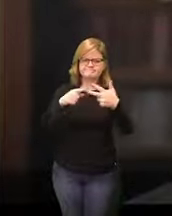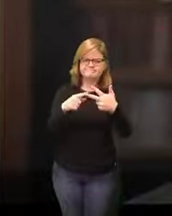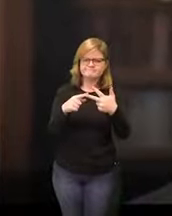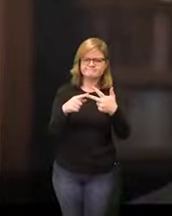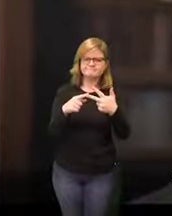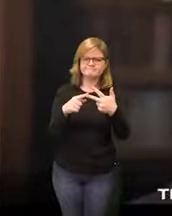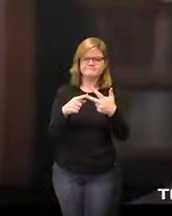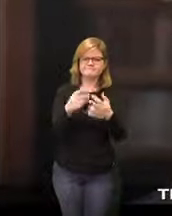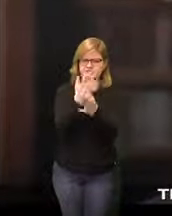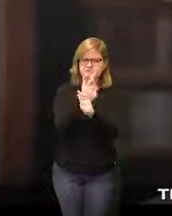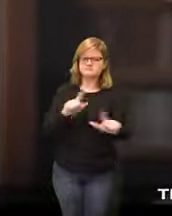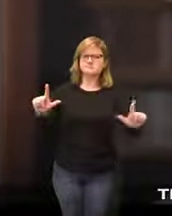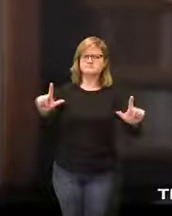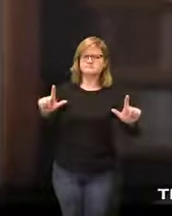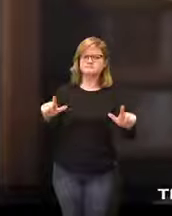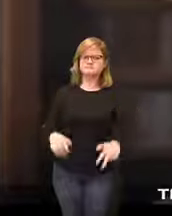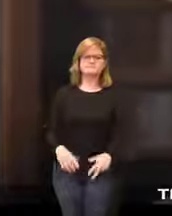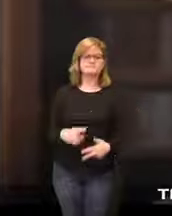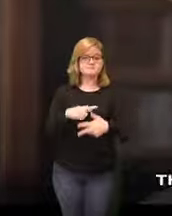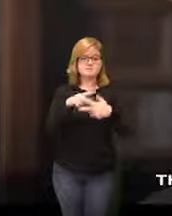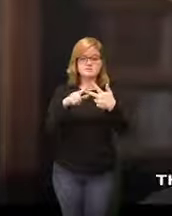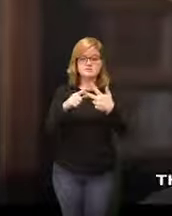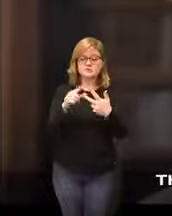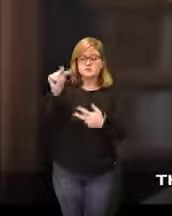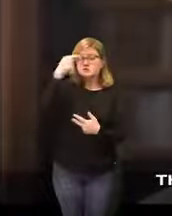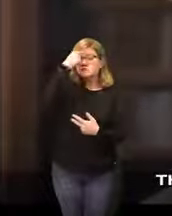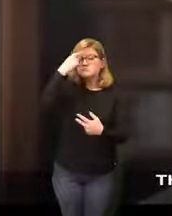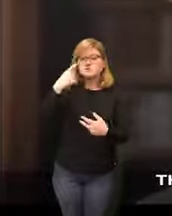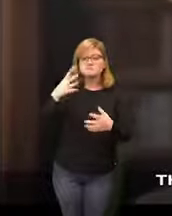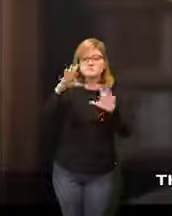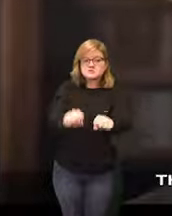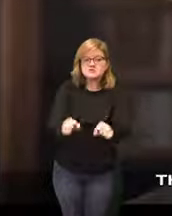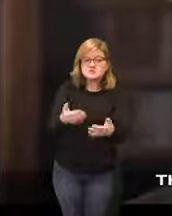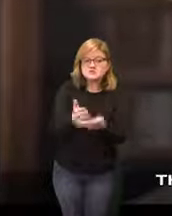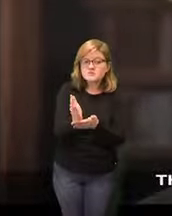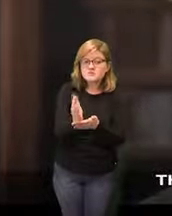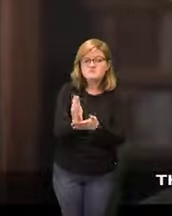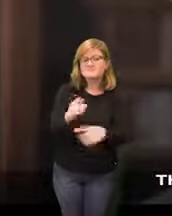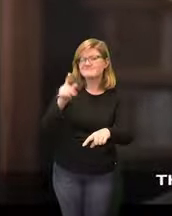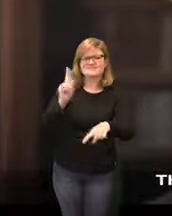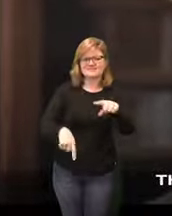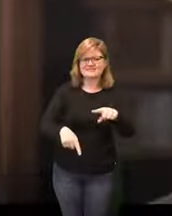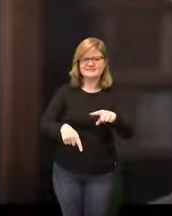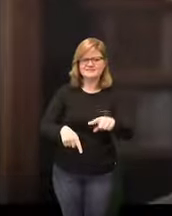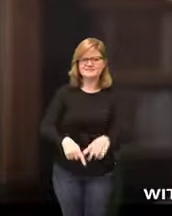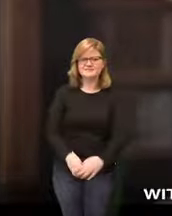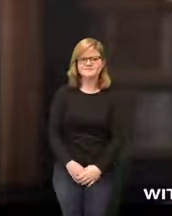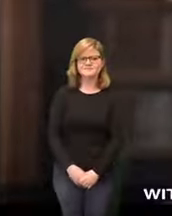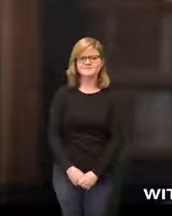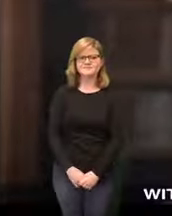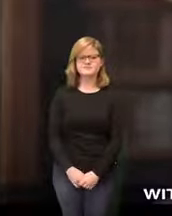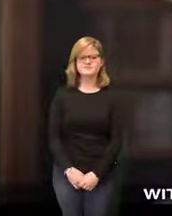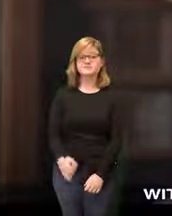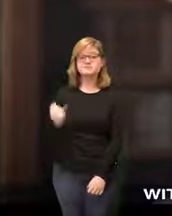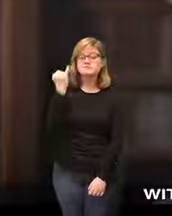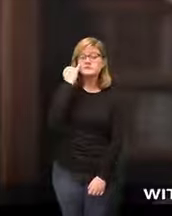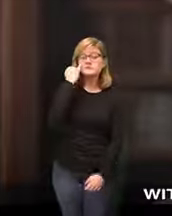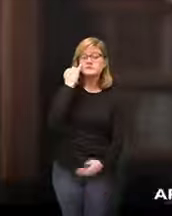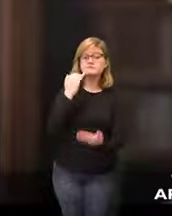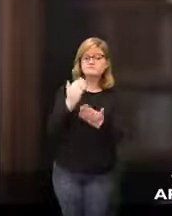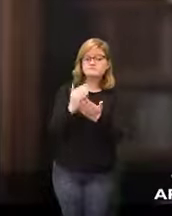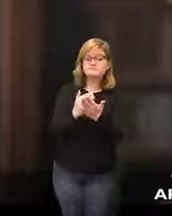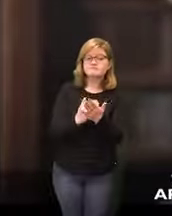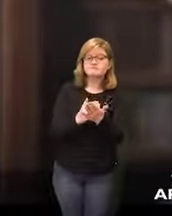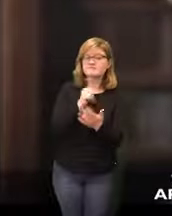stuff of liberty these inalienable rights that cannot be touched by any government without these guarantees